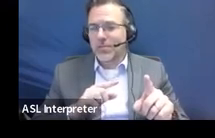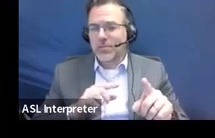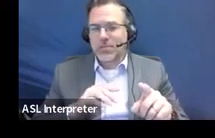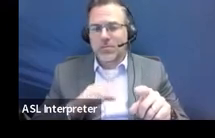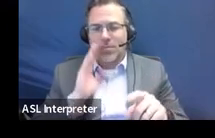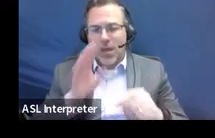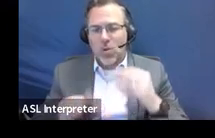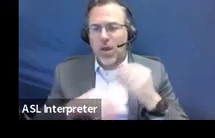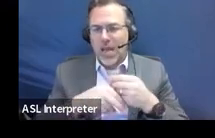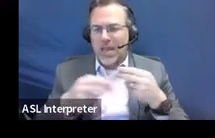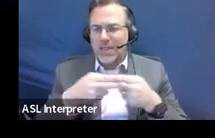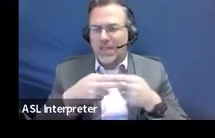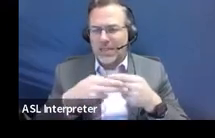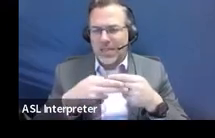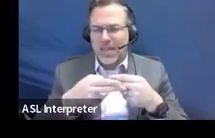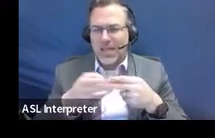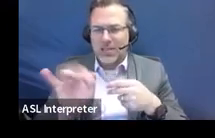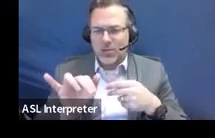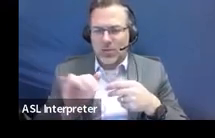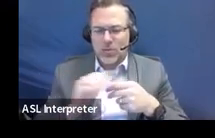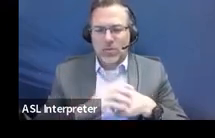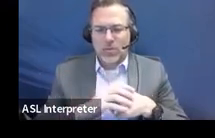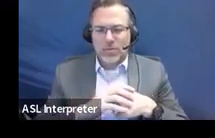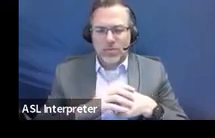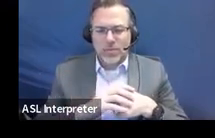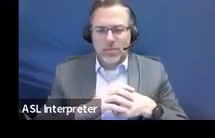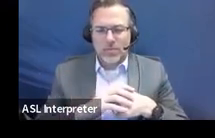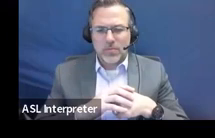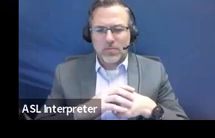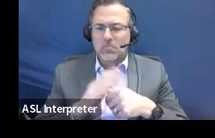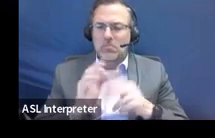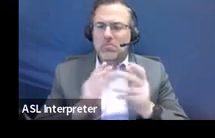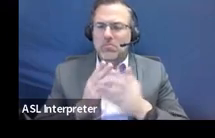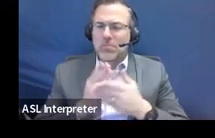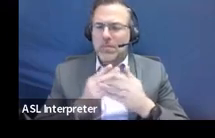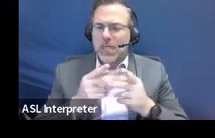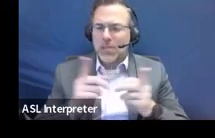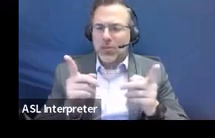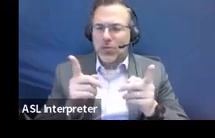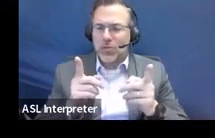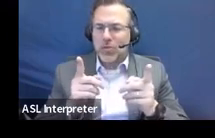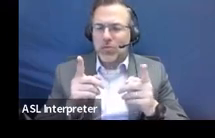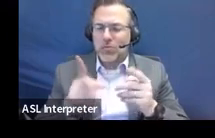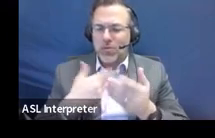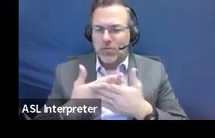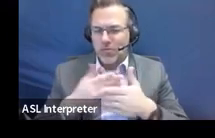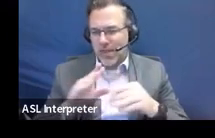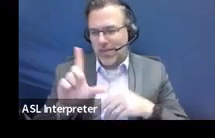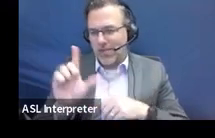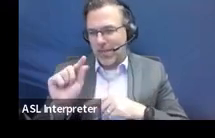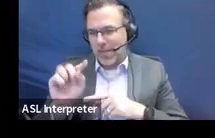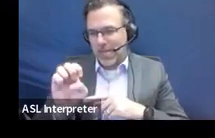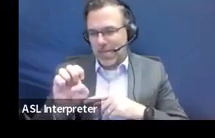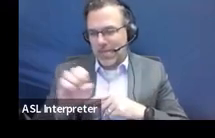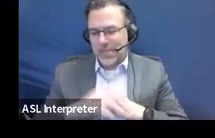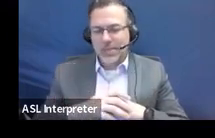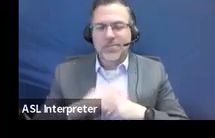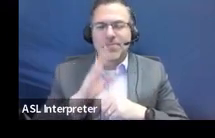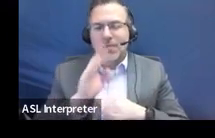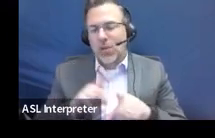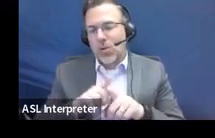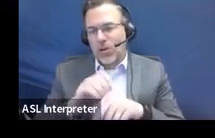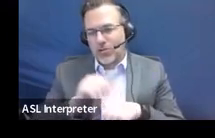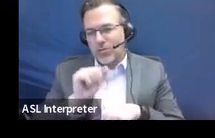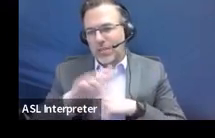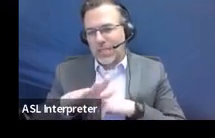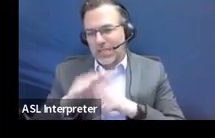slides in here again. I know some people came in a little bit later. I have dropped them at the very beginning. Um, but I'll also send them out with an email